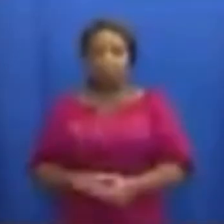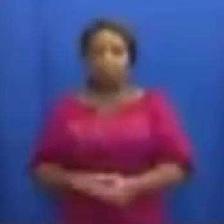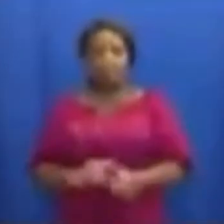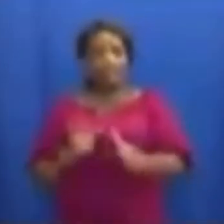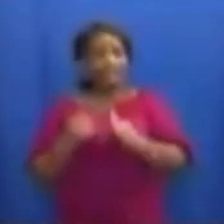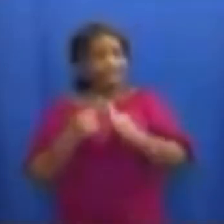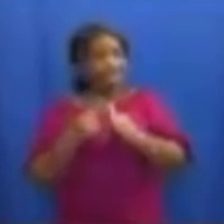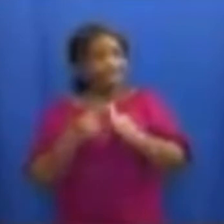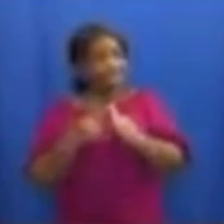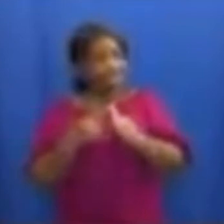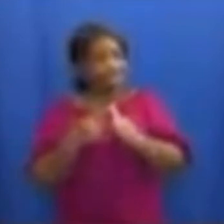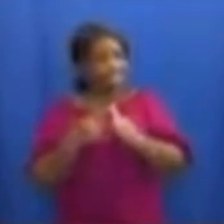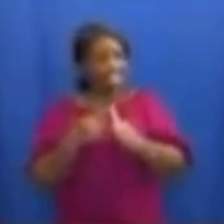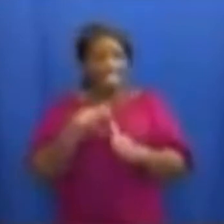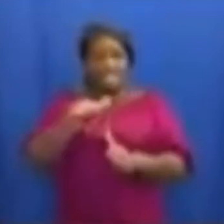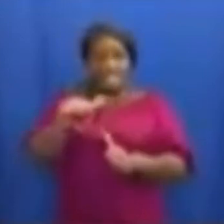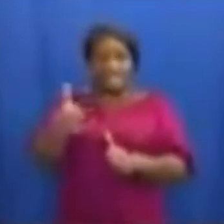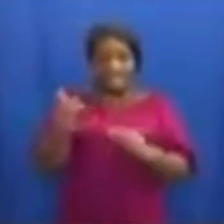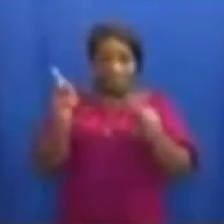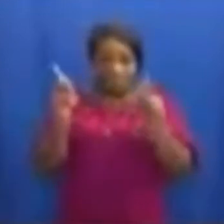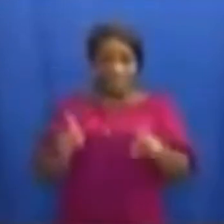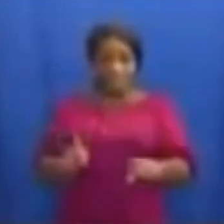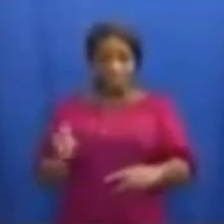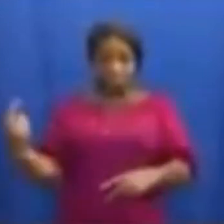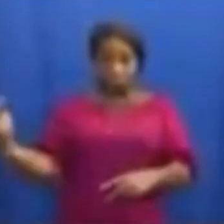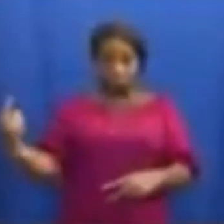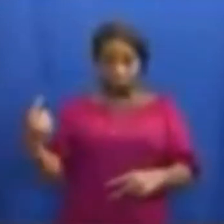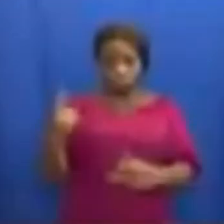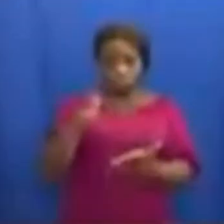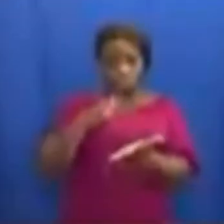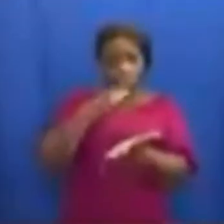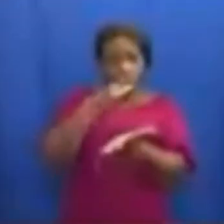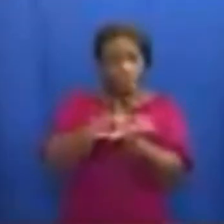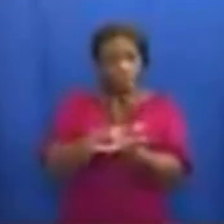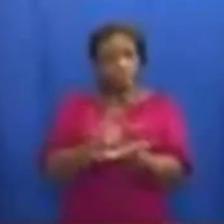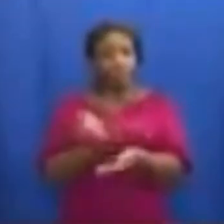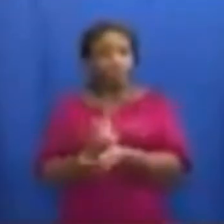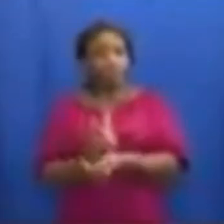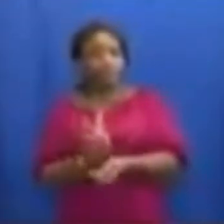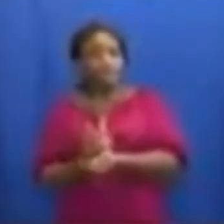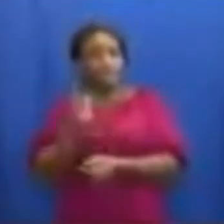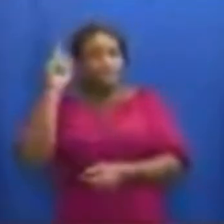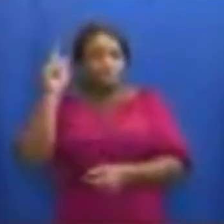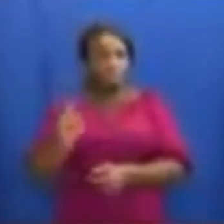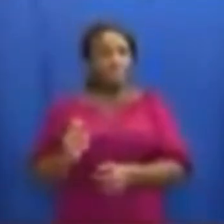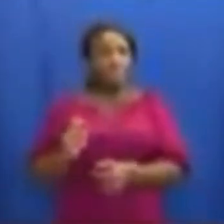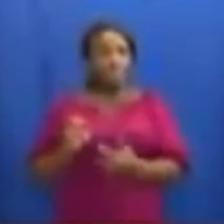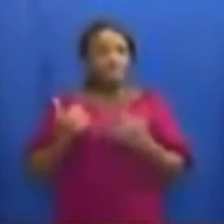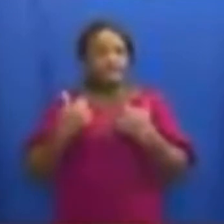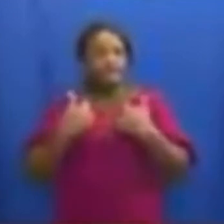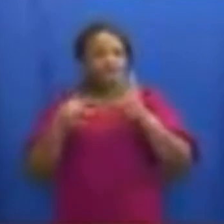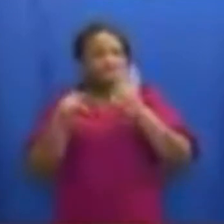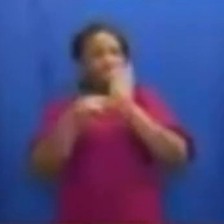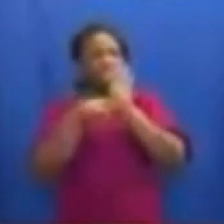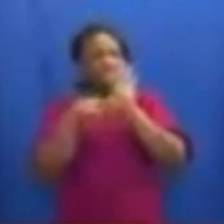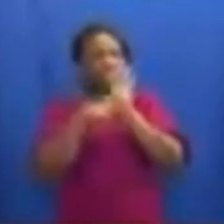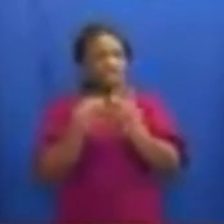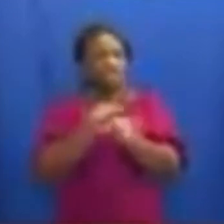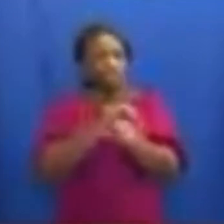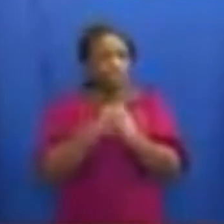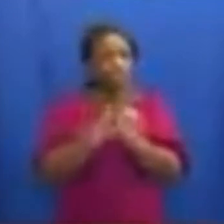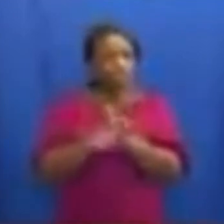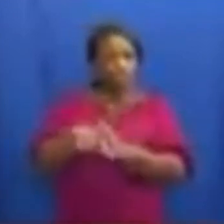First, any passenger arriving in Ghana must be in possession of a negative COVID-19